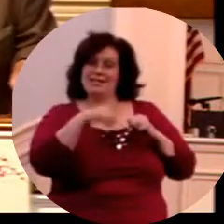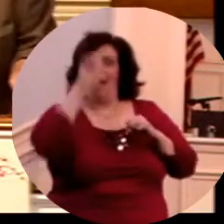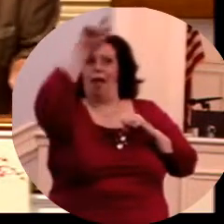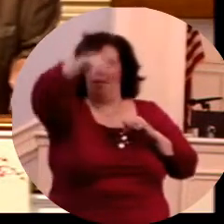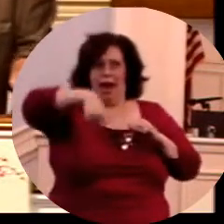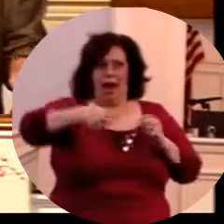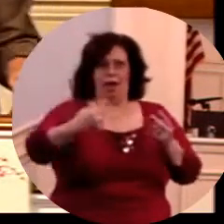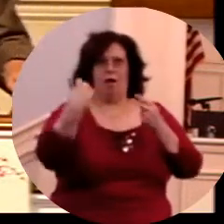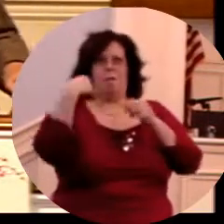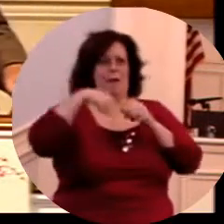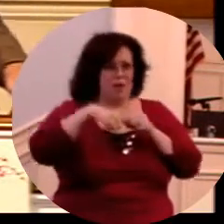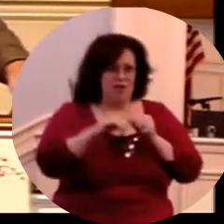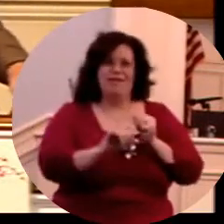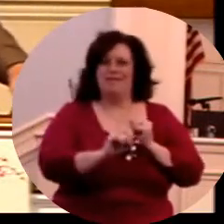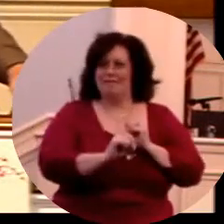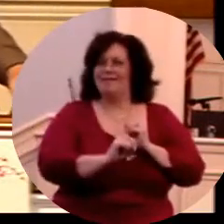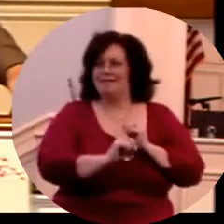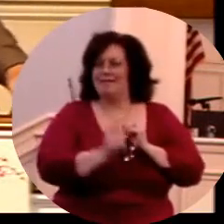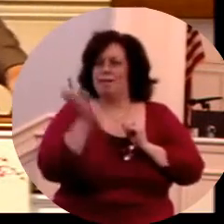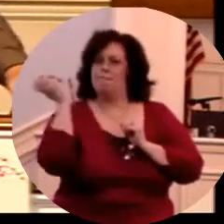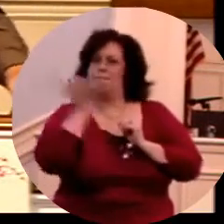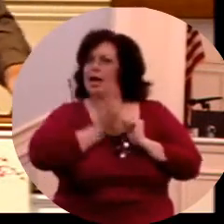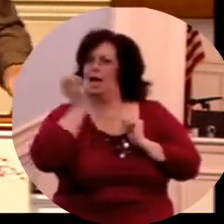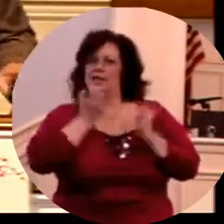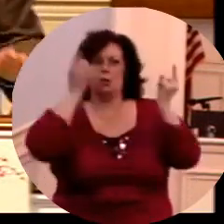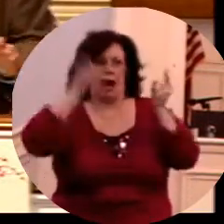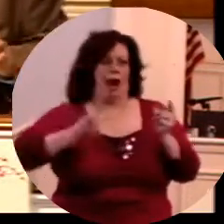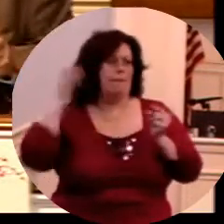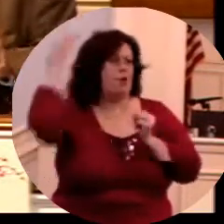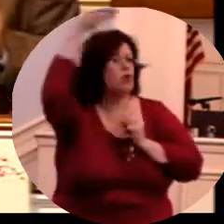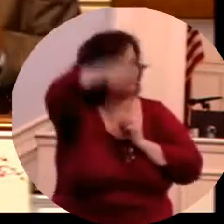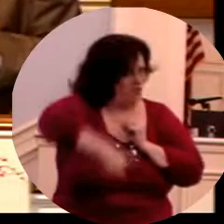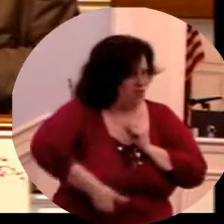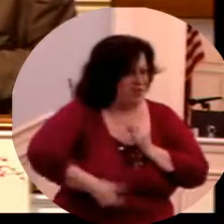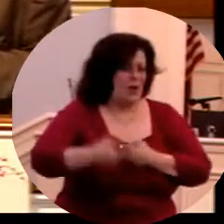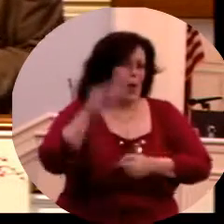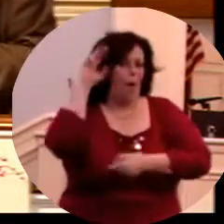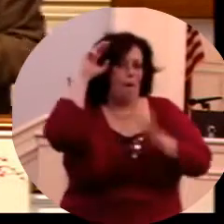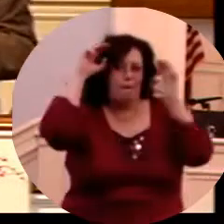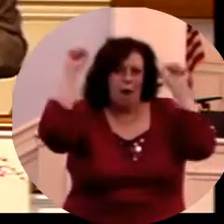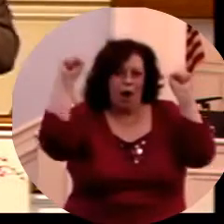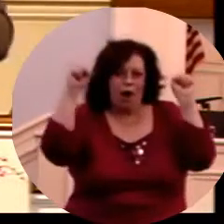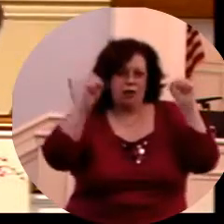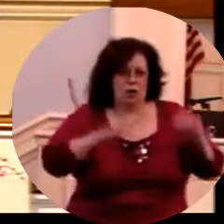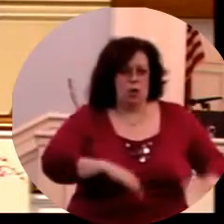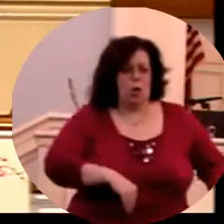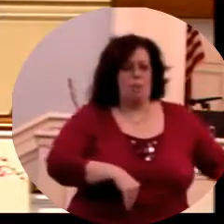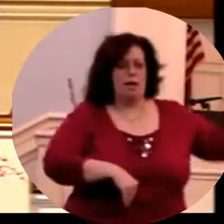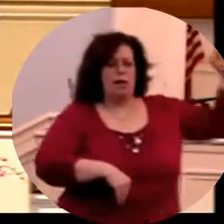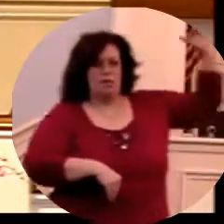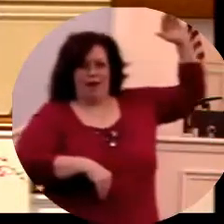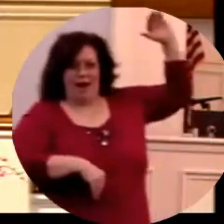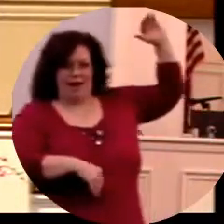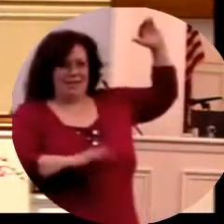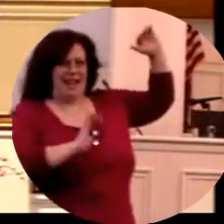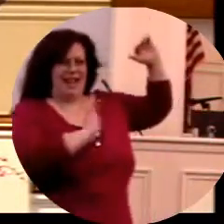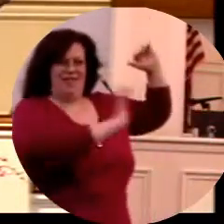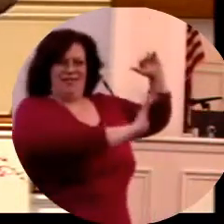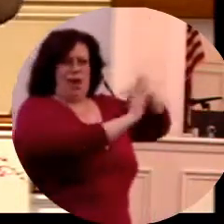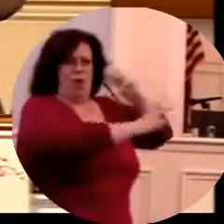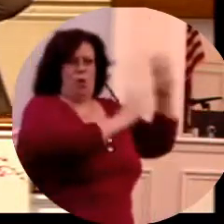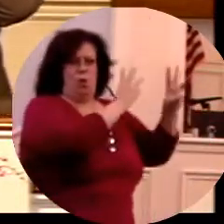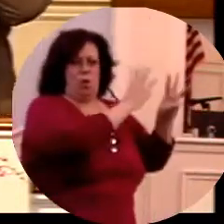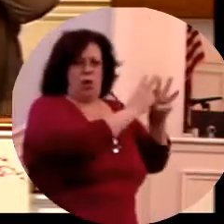him was absolutely amazing because he will be raised in the occultic,